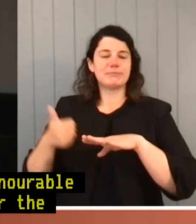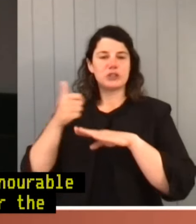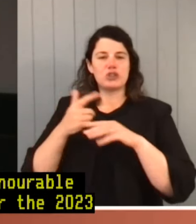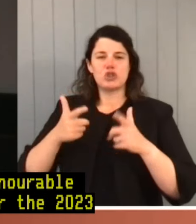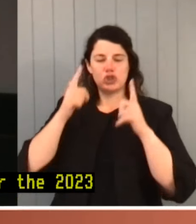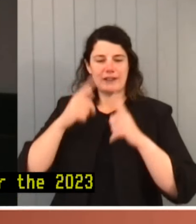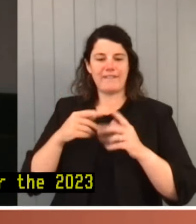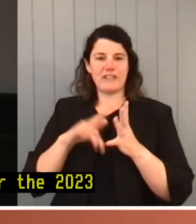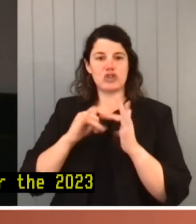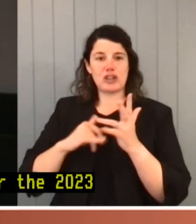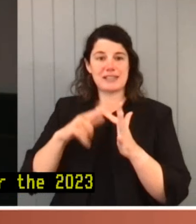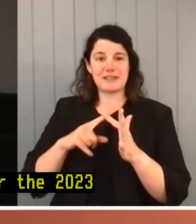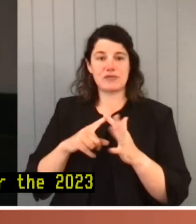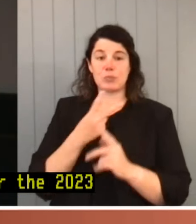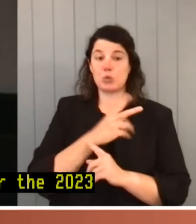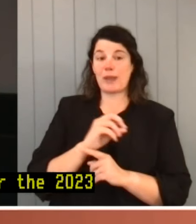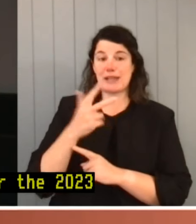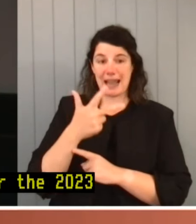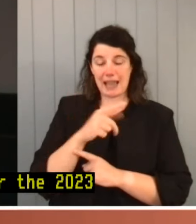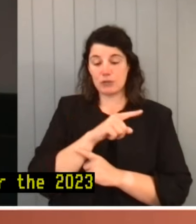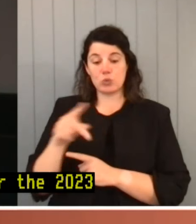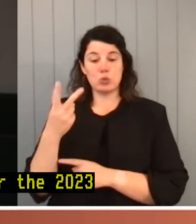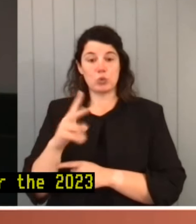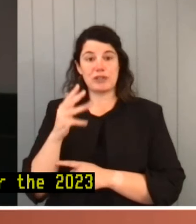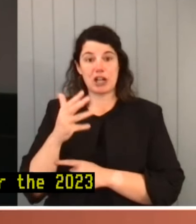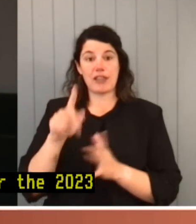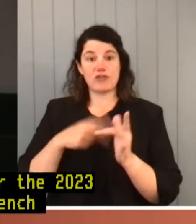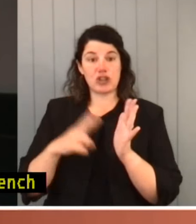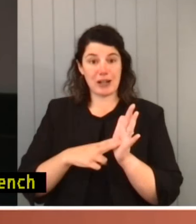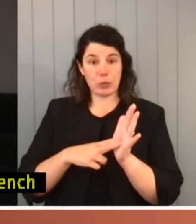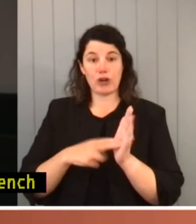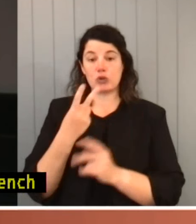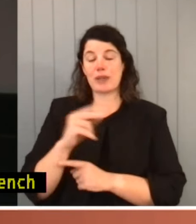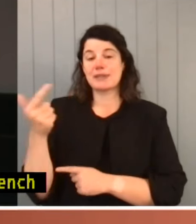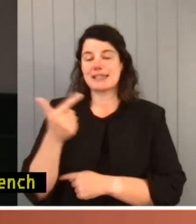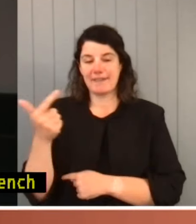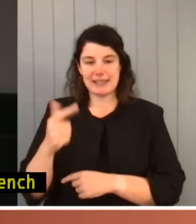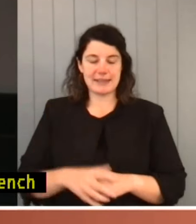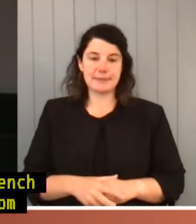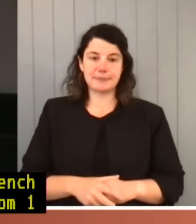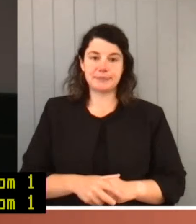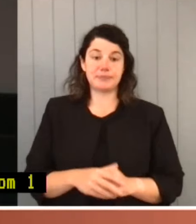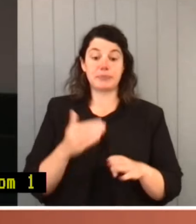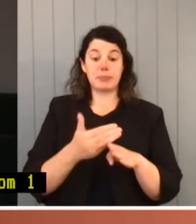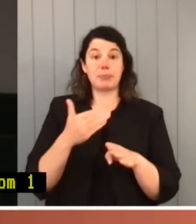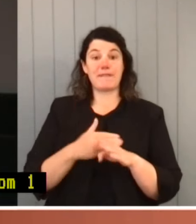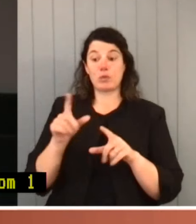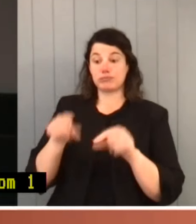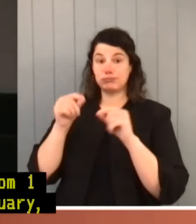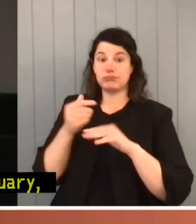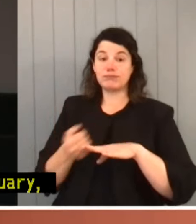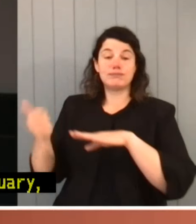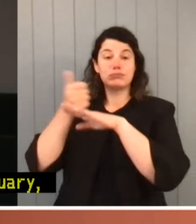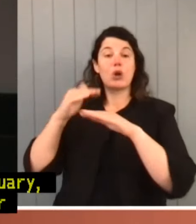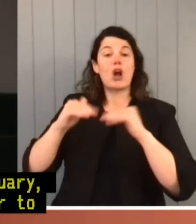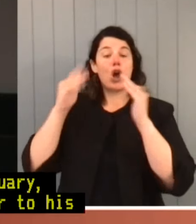2008 until 29 January 2017. And immediately prior to his appointment to the High Court, he